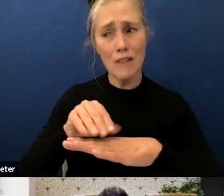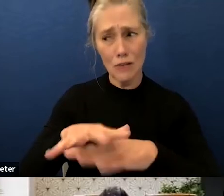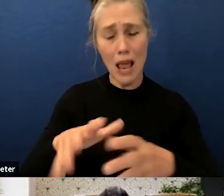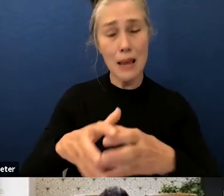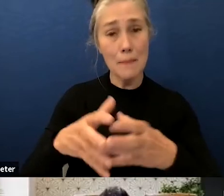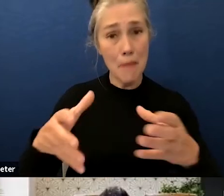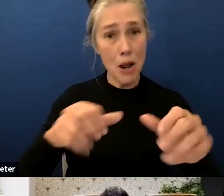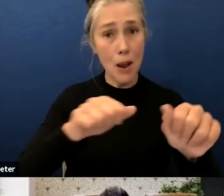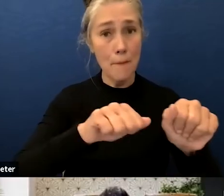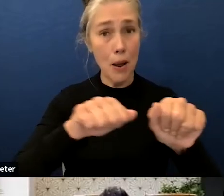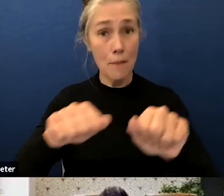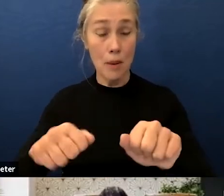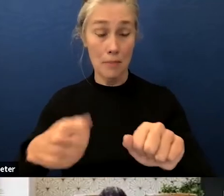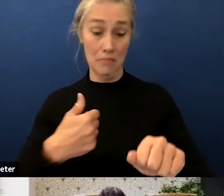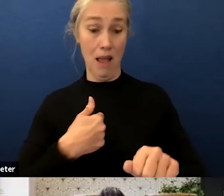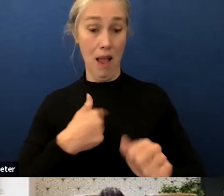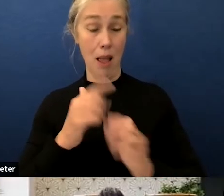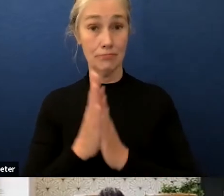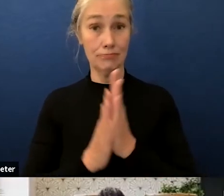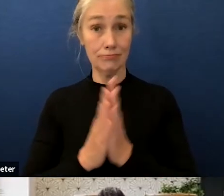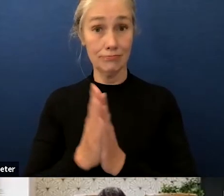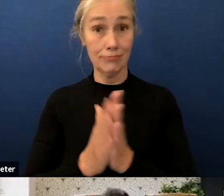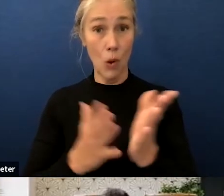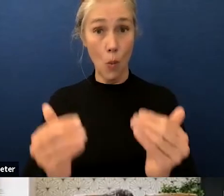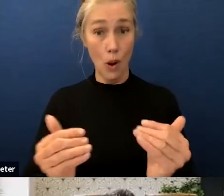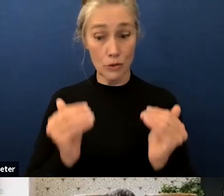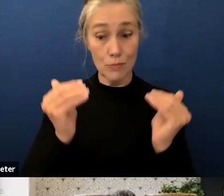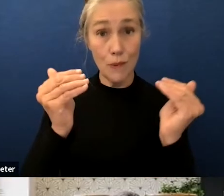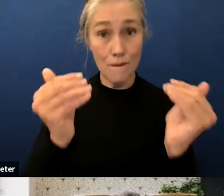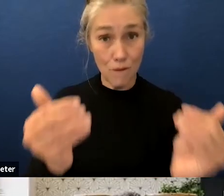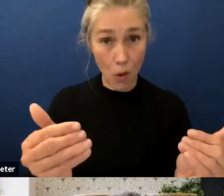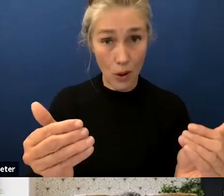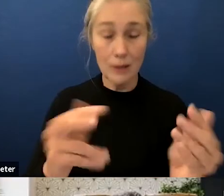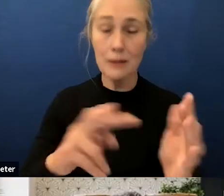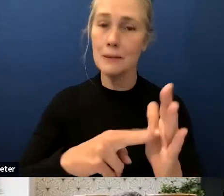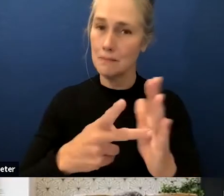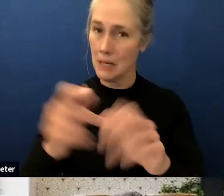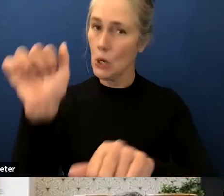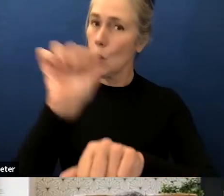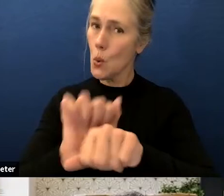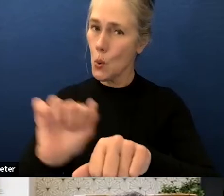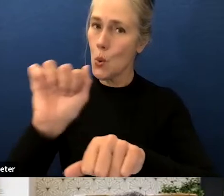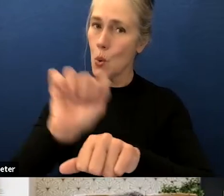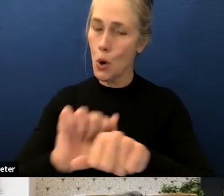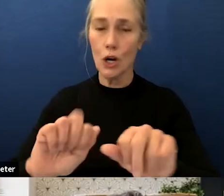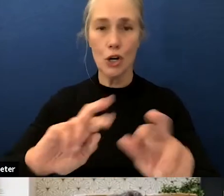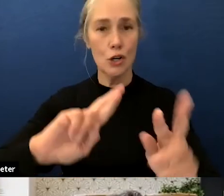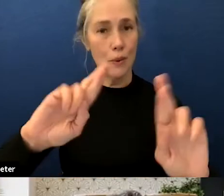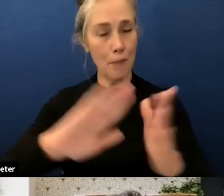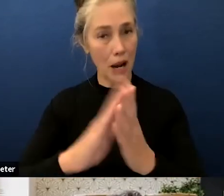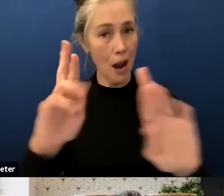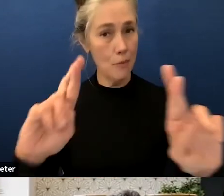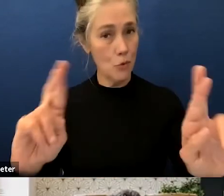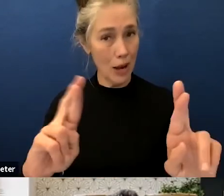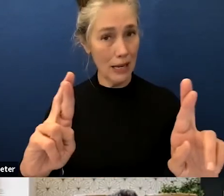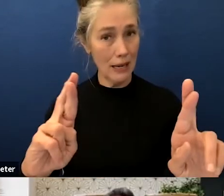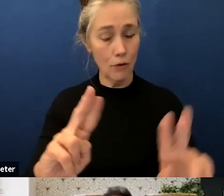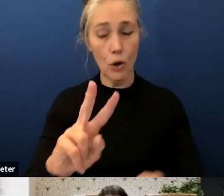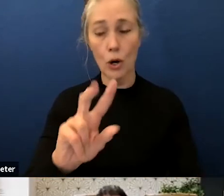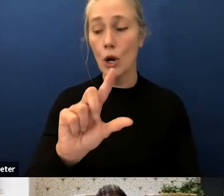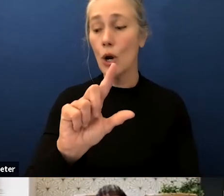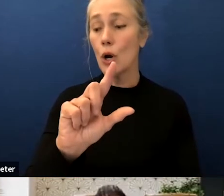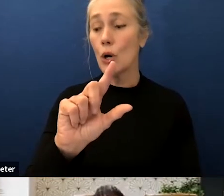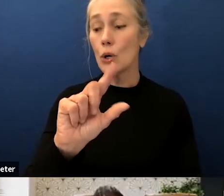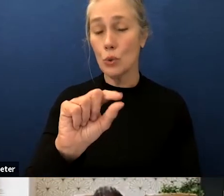in moving forward so we have work to do in order to be ready for the 2022 election and